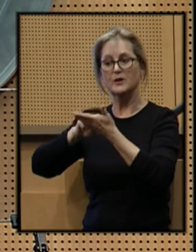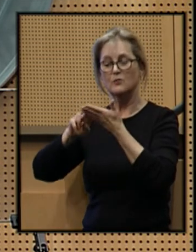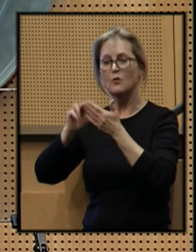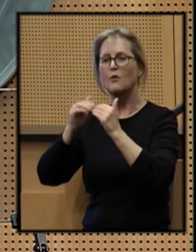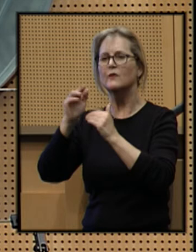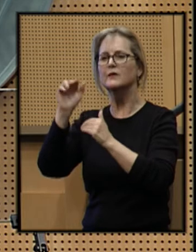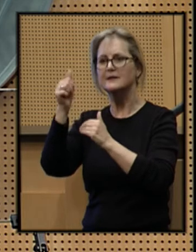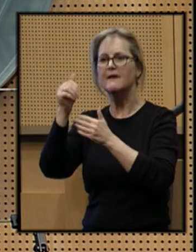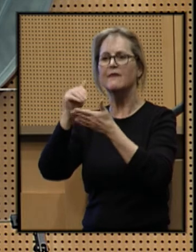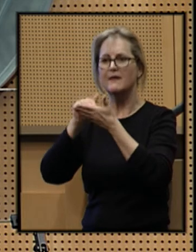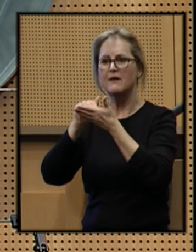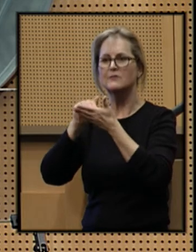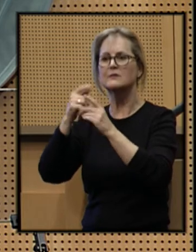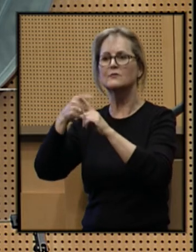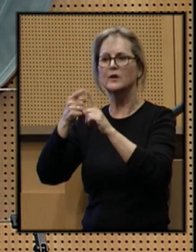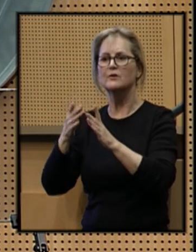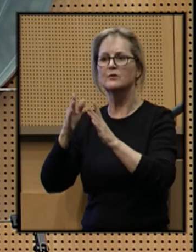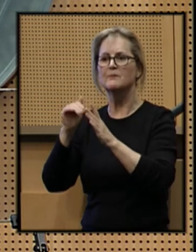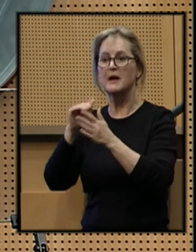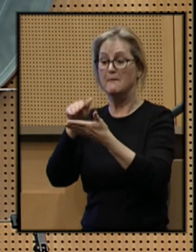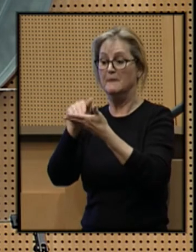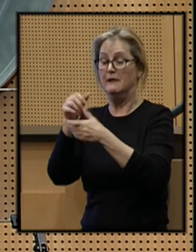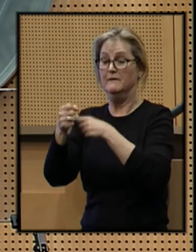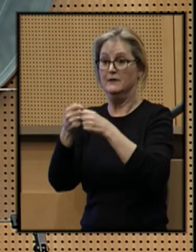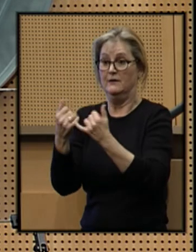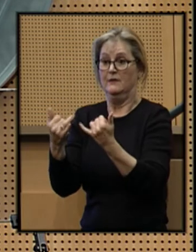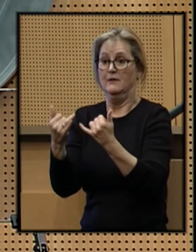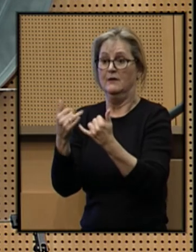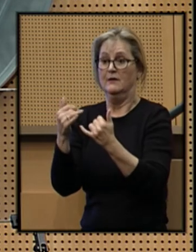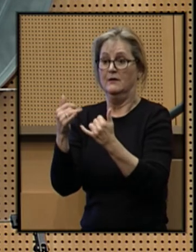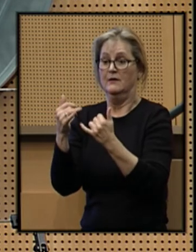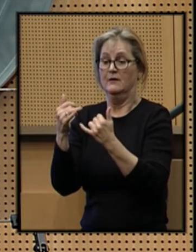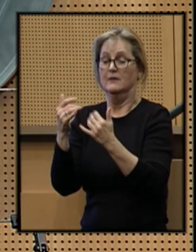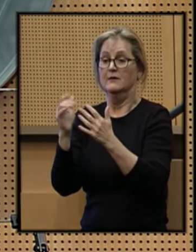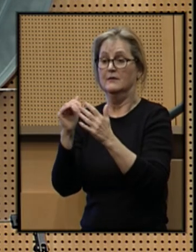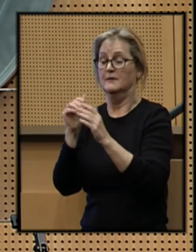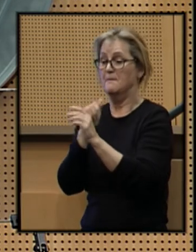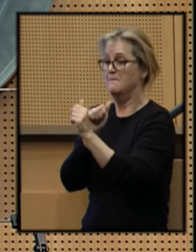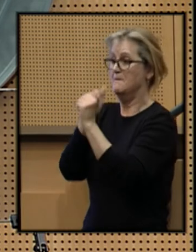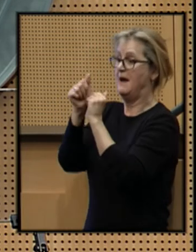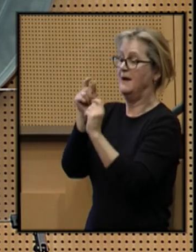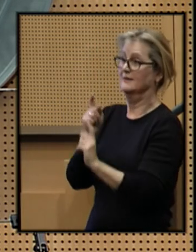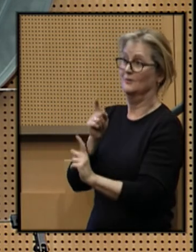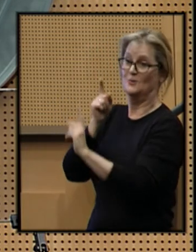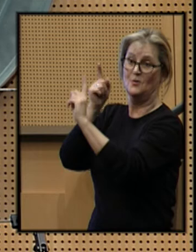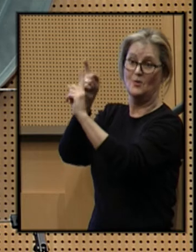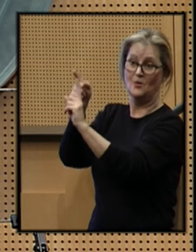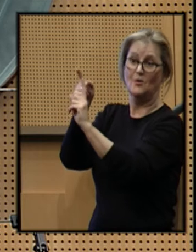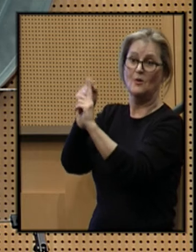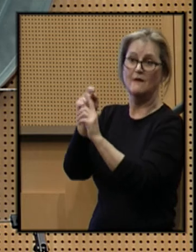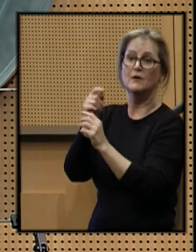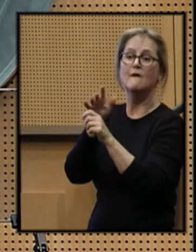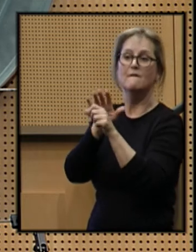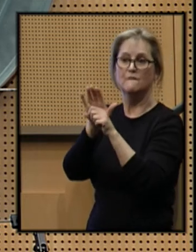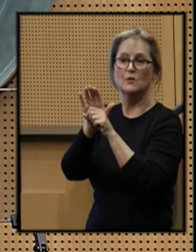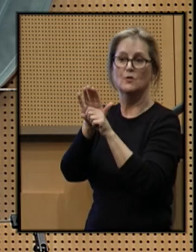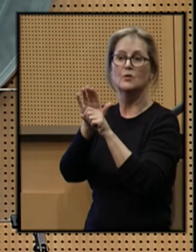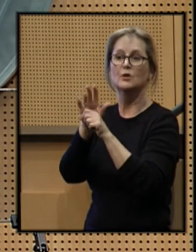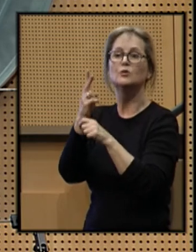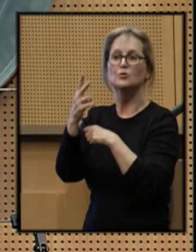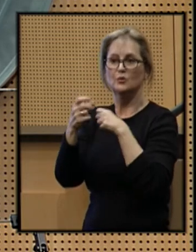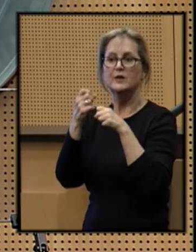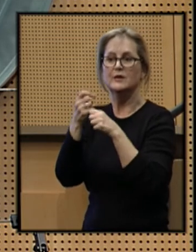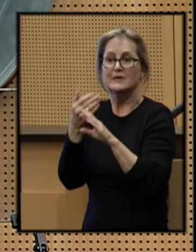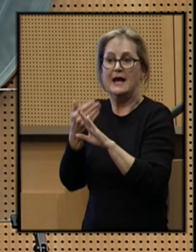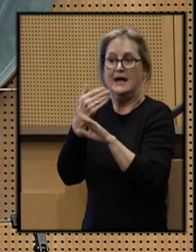10,000 tenants by mid-year, bringing us past our ambitious goal a full two years